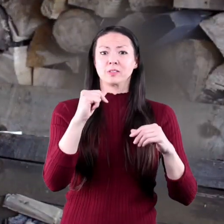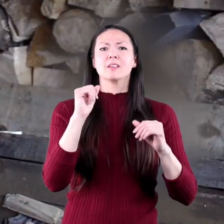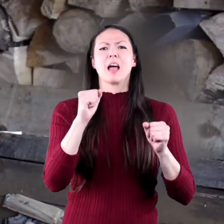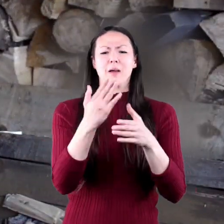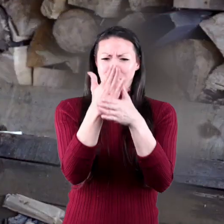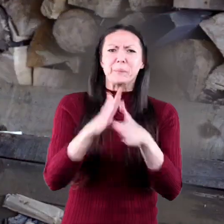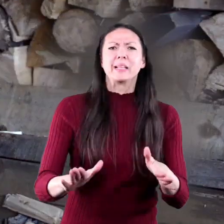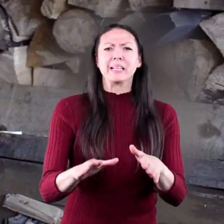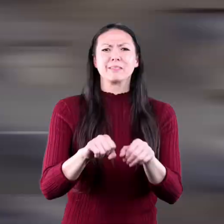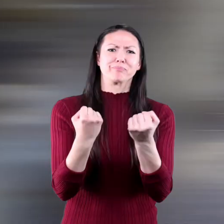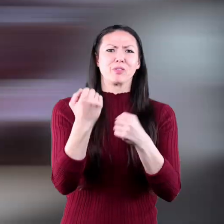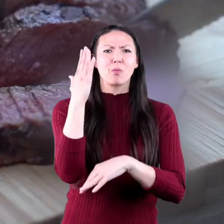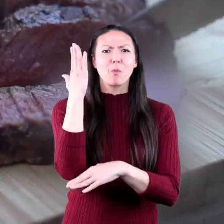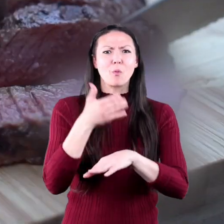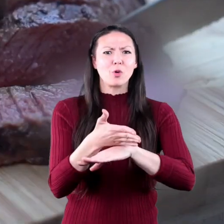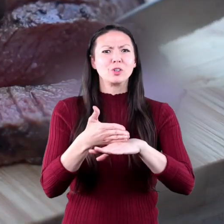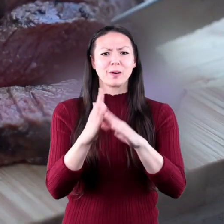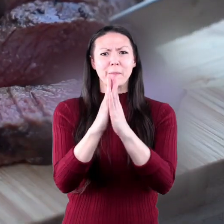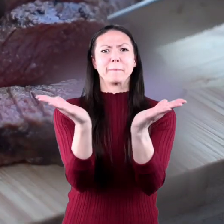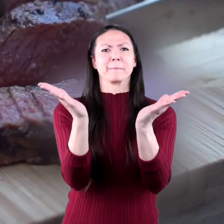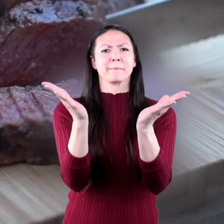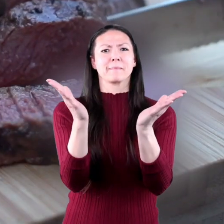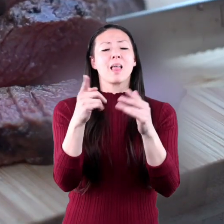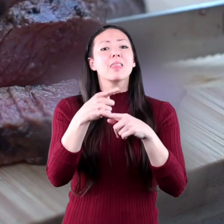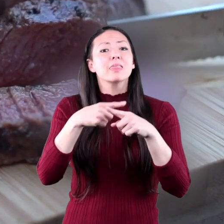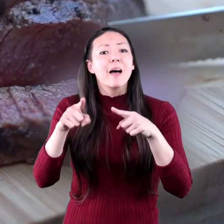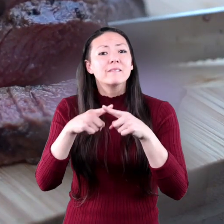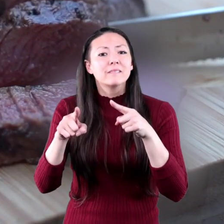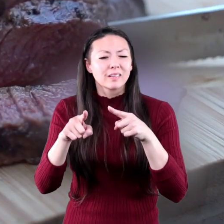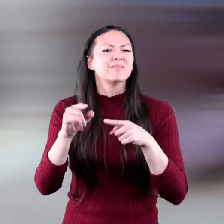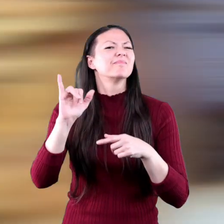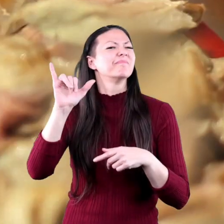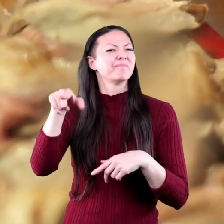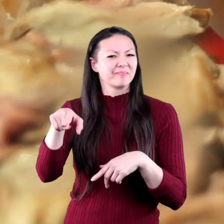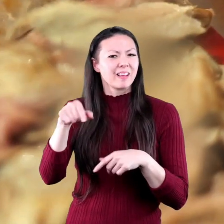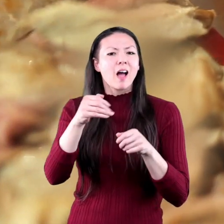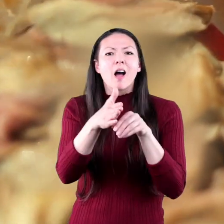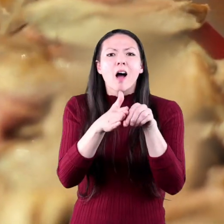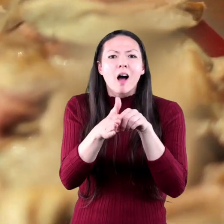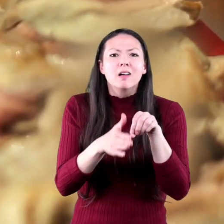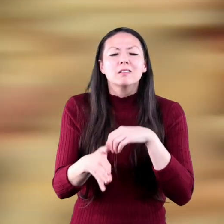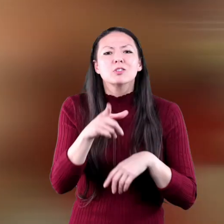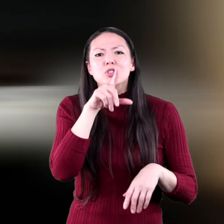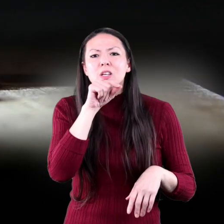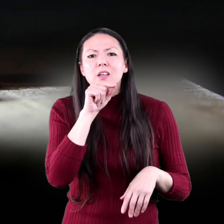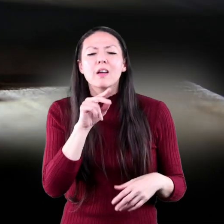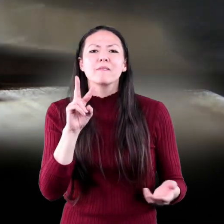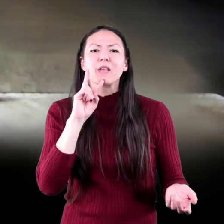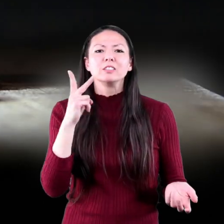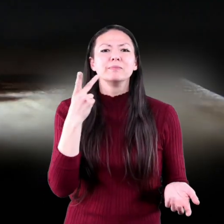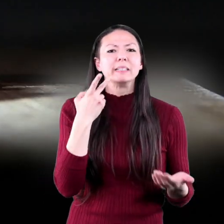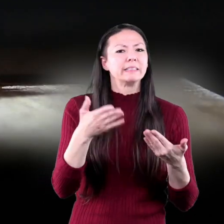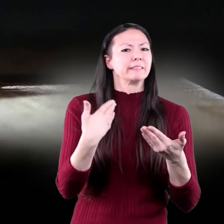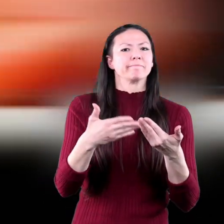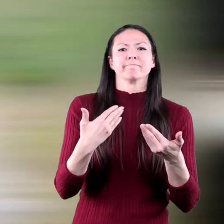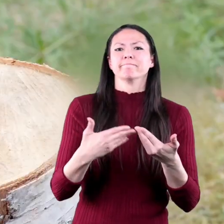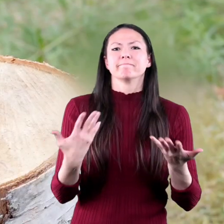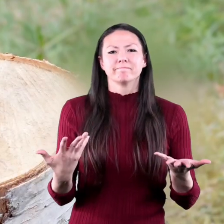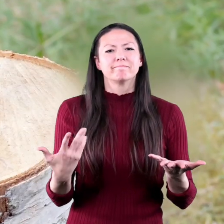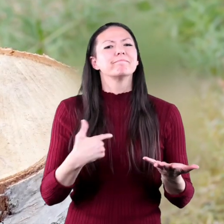I can split wood. With a knife as a wedge, I can cut through steaks and chicken and vegetables with ease.